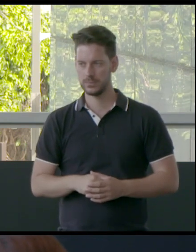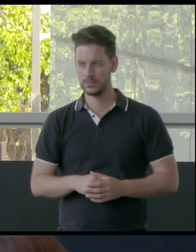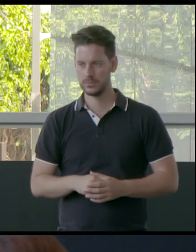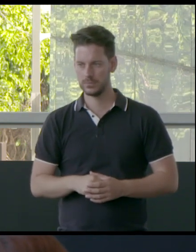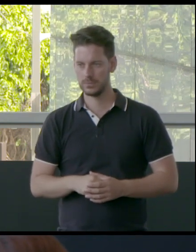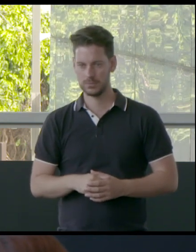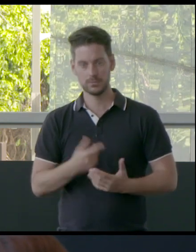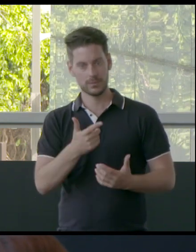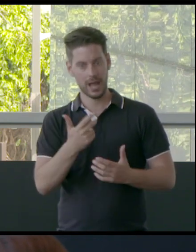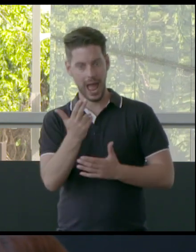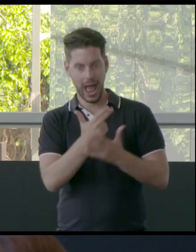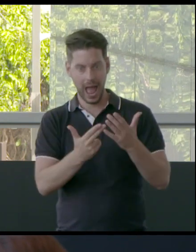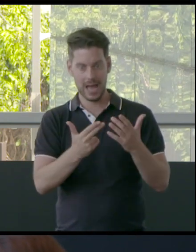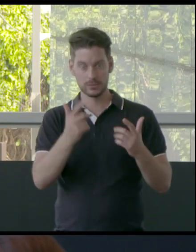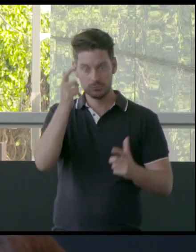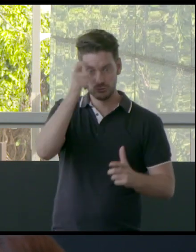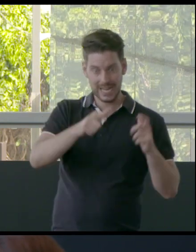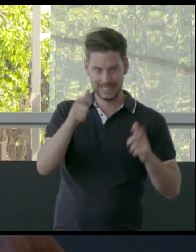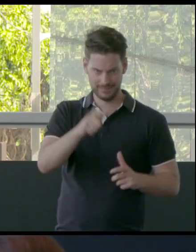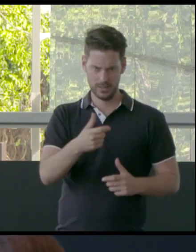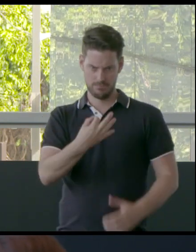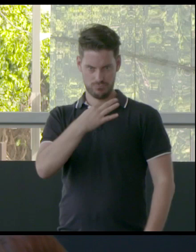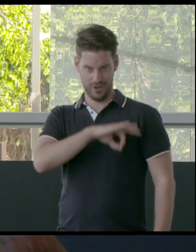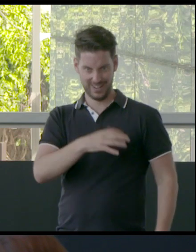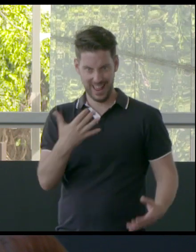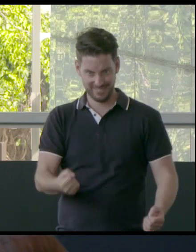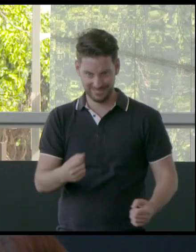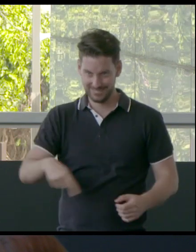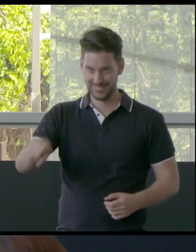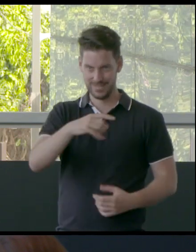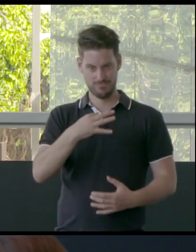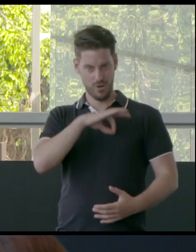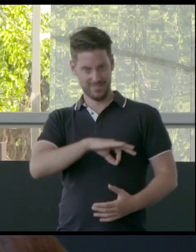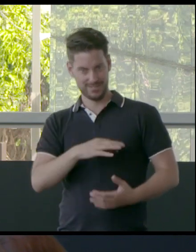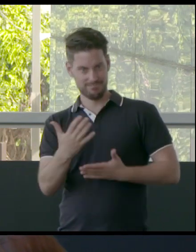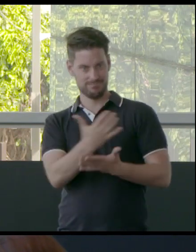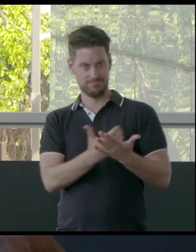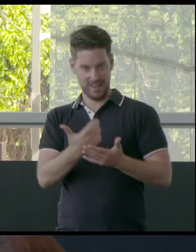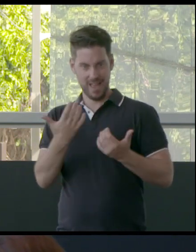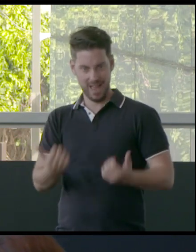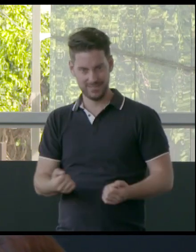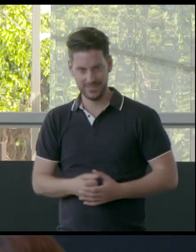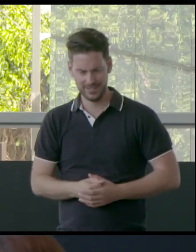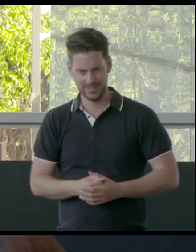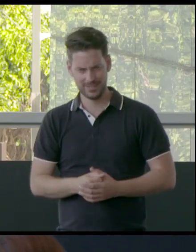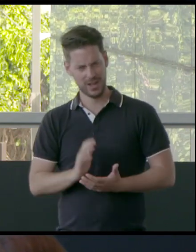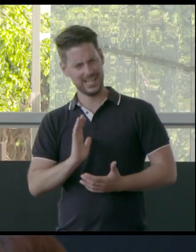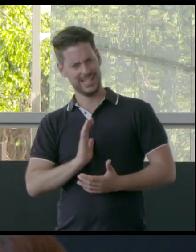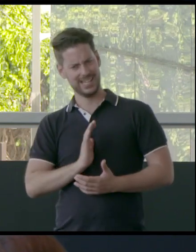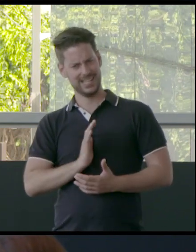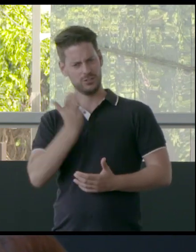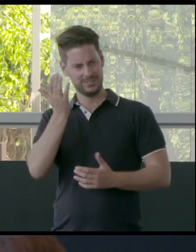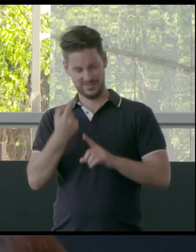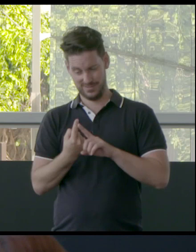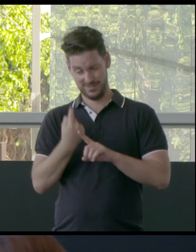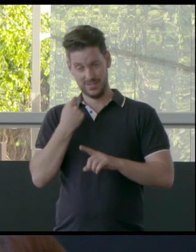actually does generate a lot of profit. It does generate a lot of income for a lot of people. Yeah. So it's interesting to think that just in these